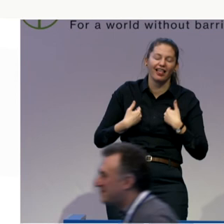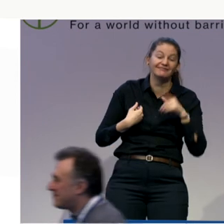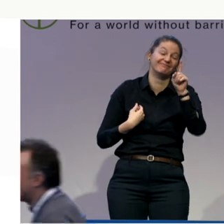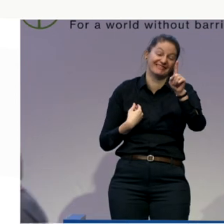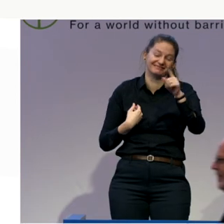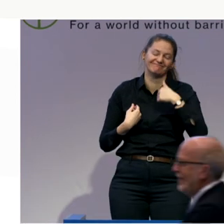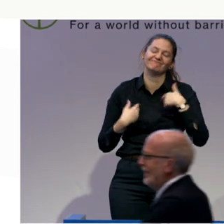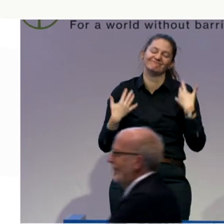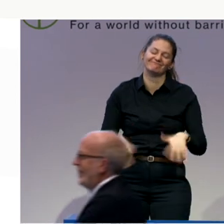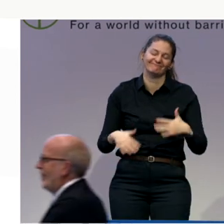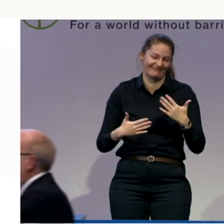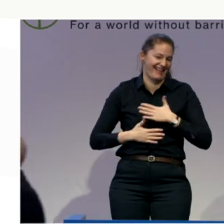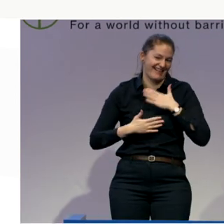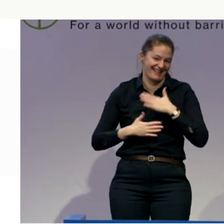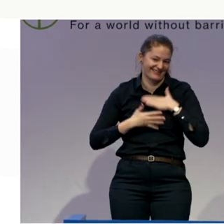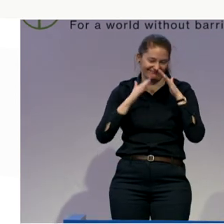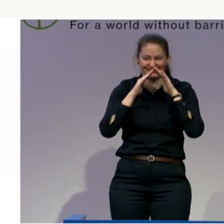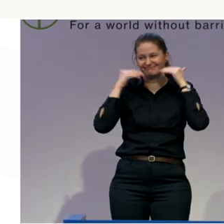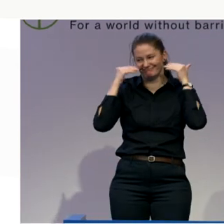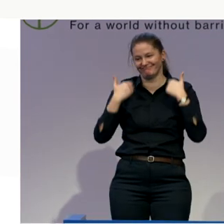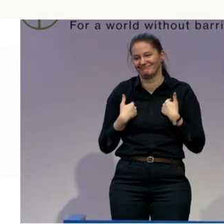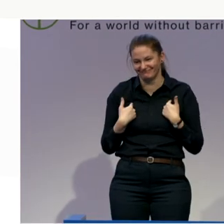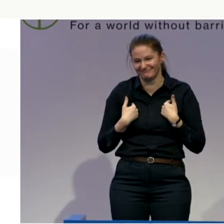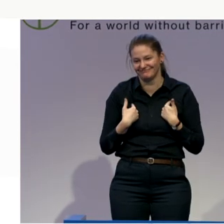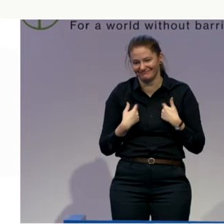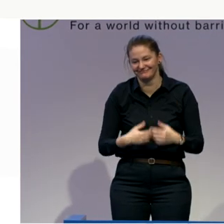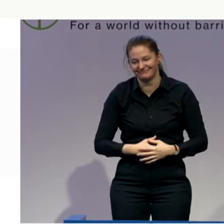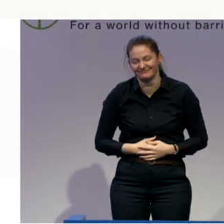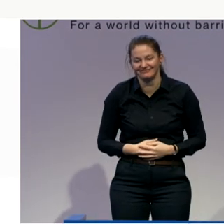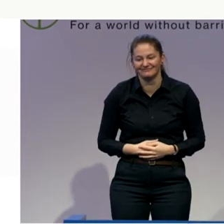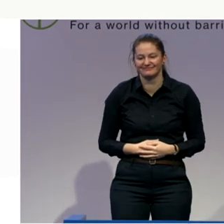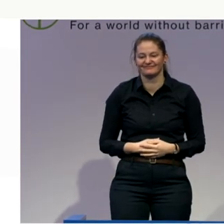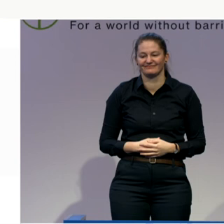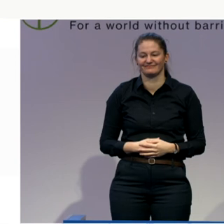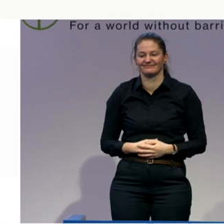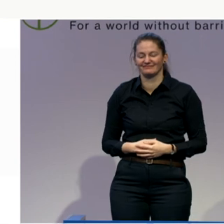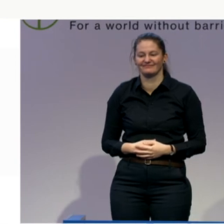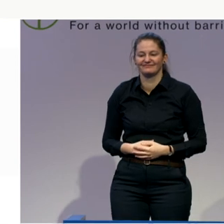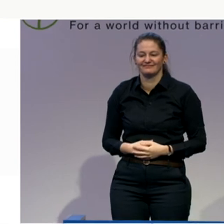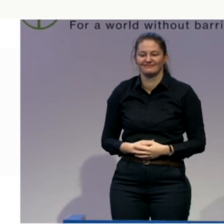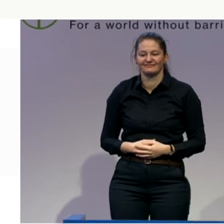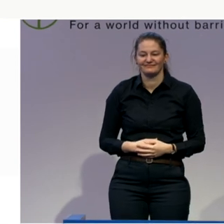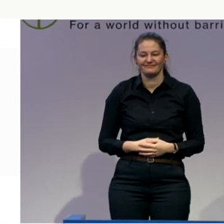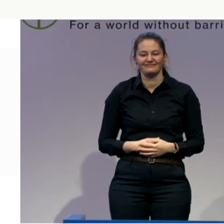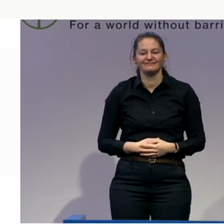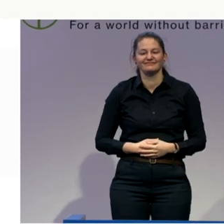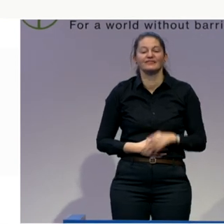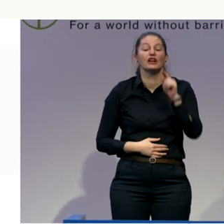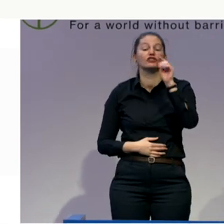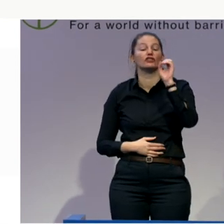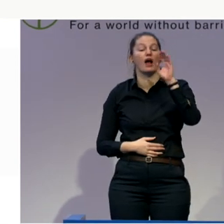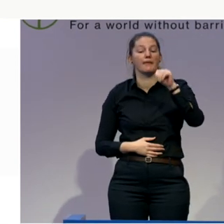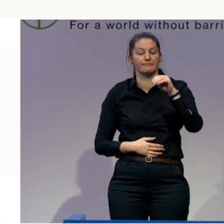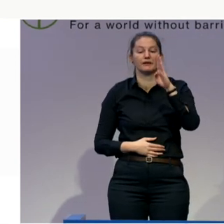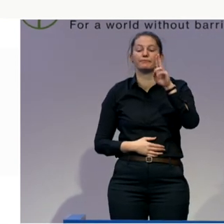delighted now to bring Tom to the couch. You've got all your people here on time. I am very impressed. All about solutions. Very efficient. Very efficient.